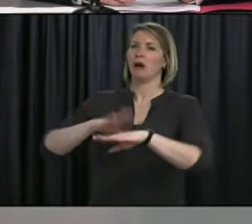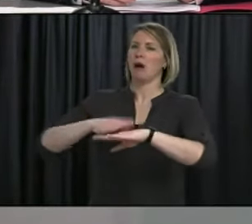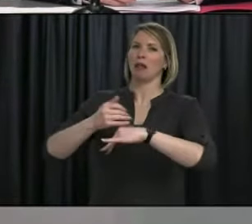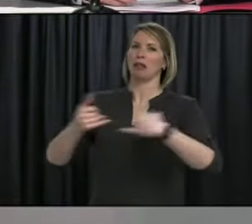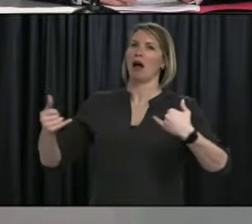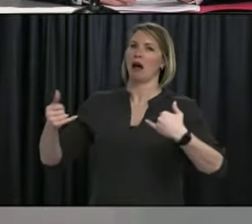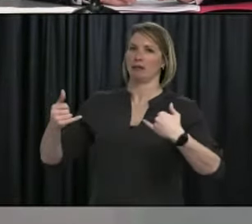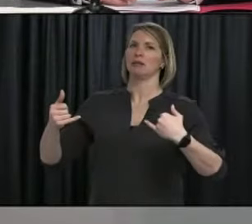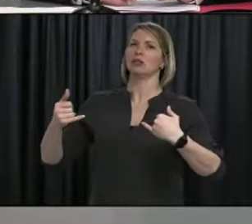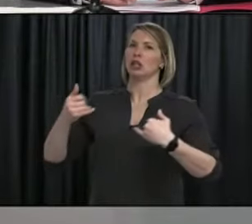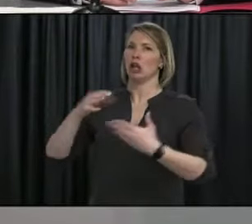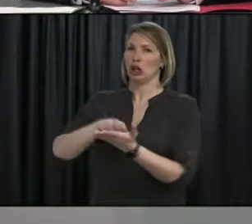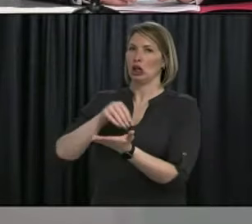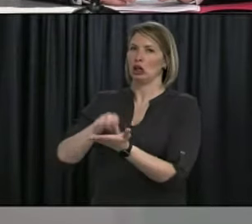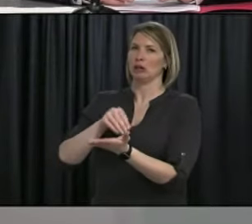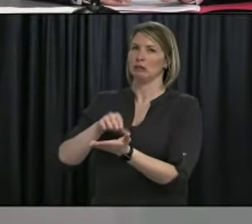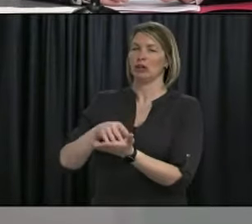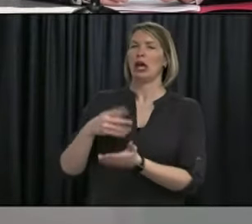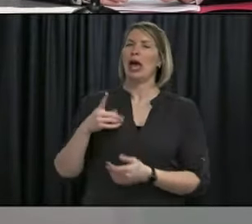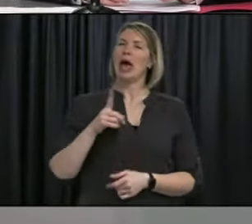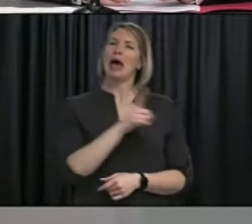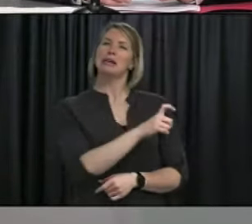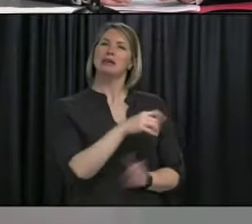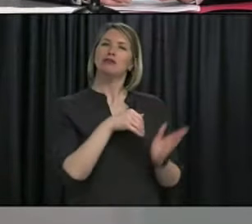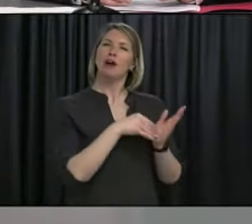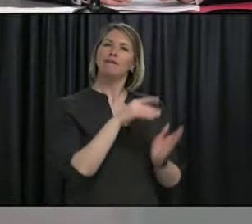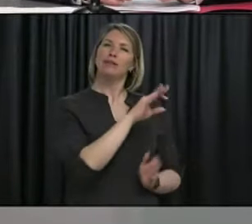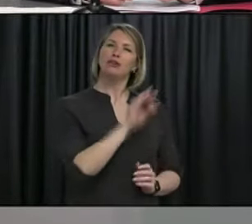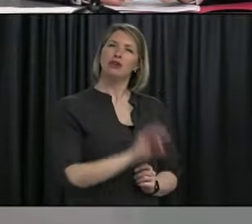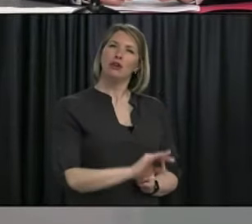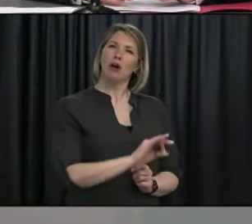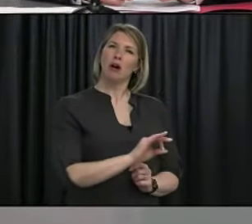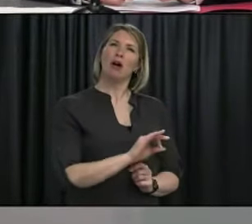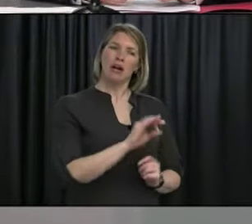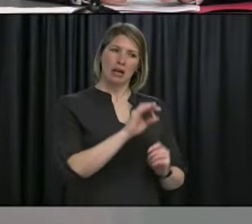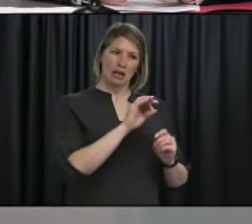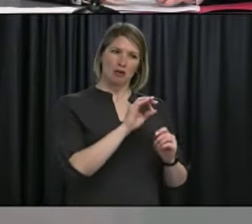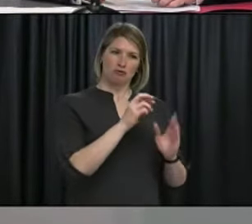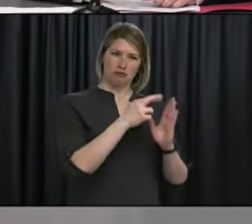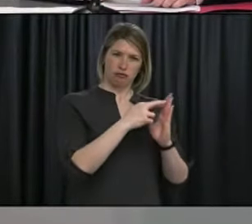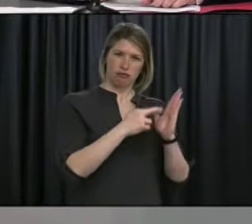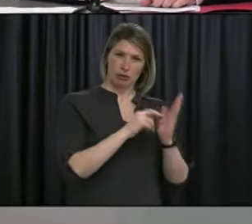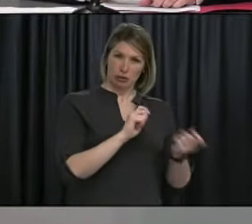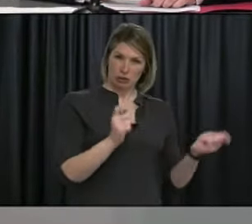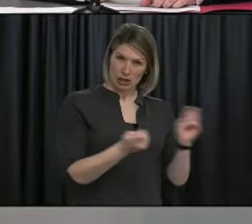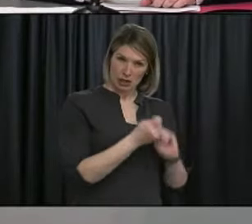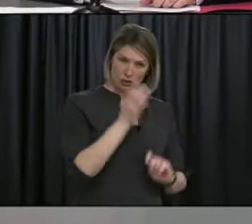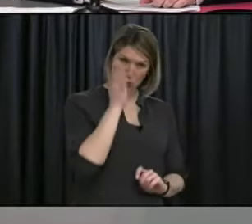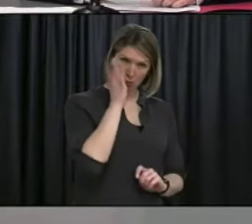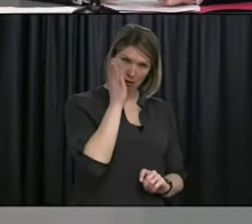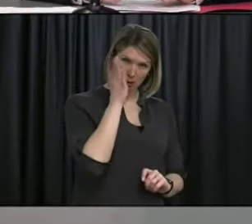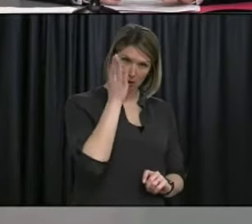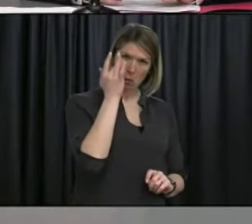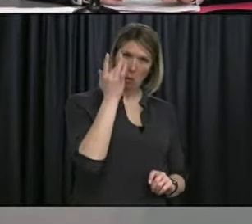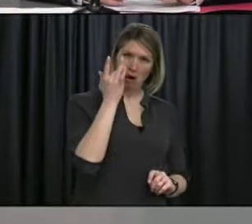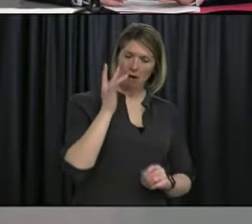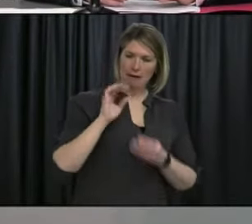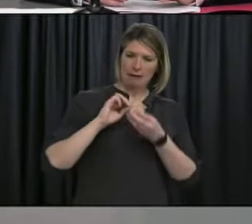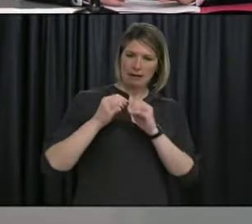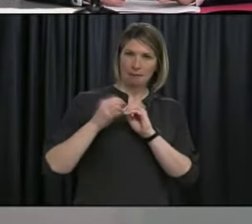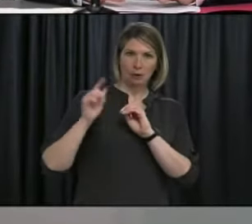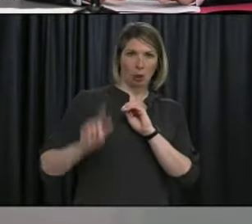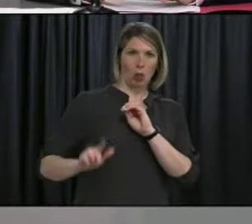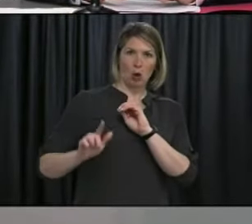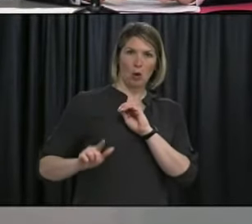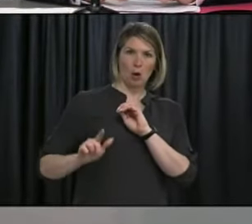until, uh, we have people vaccinated considering our, our case numbers right now have returned to very low levels. And a lot of people are